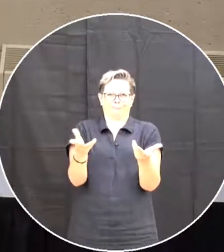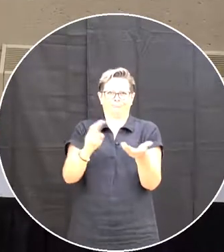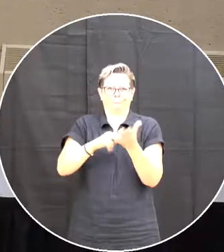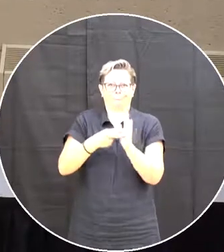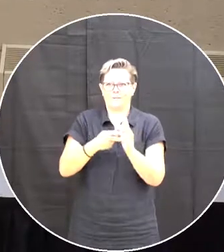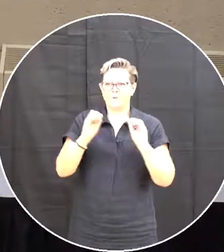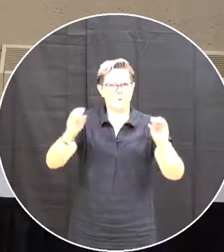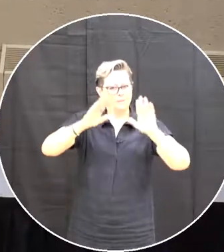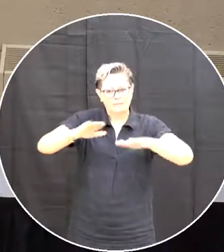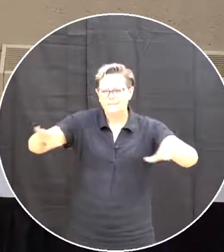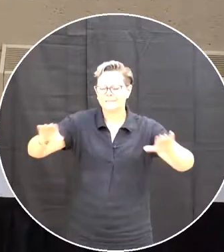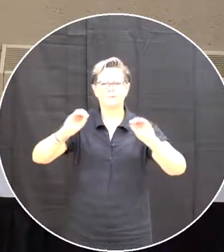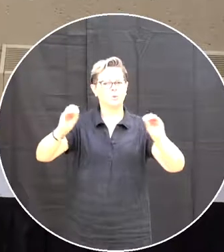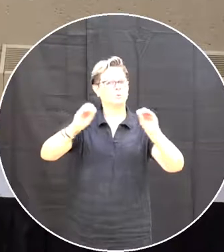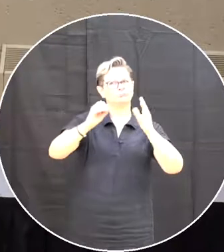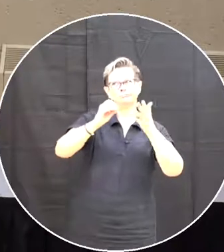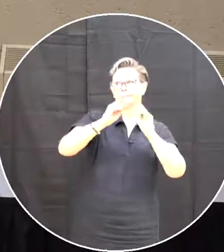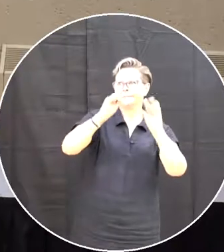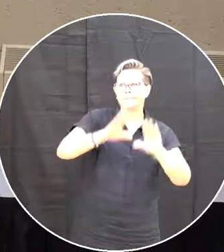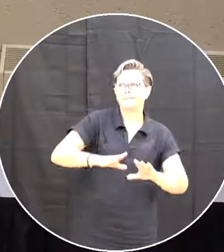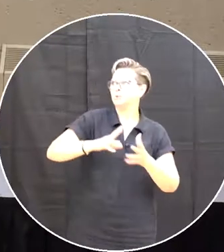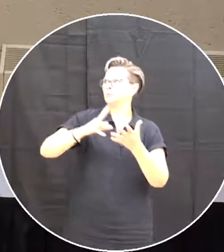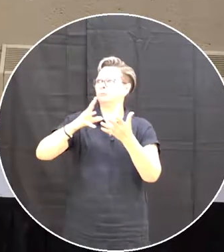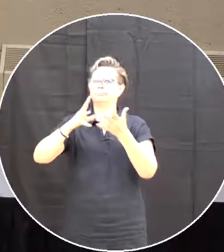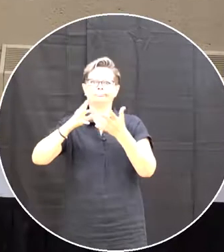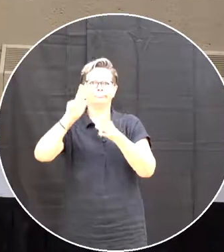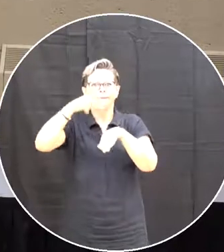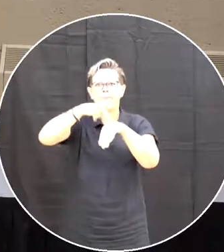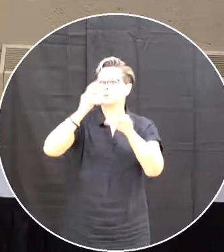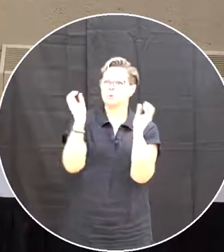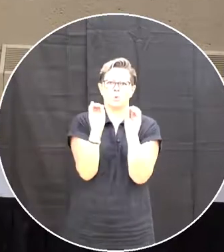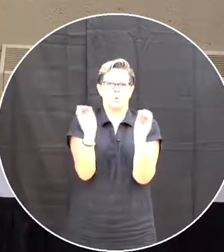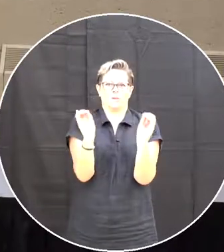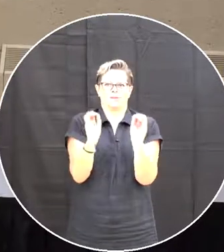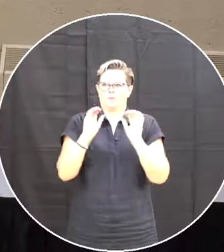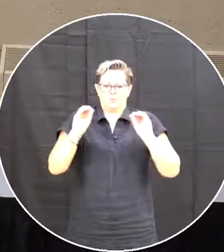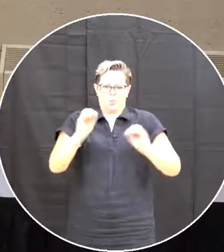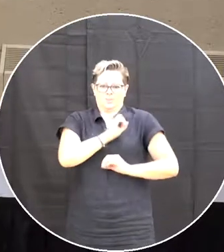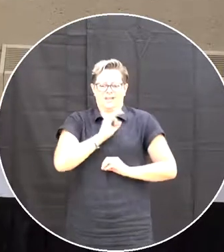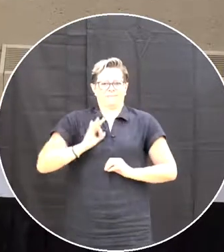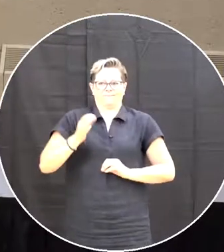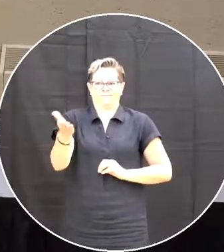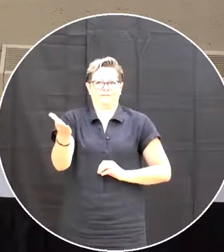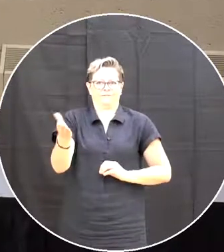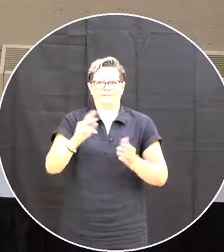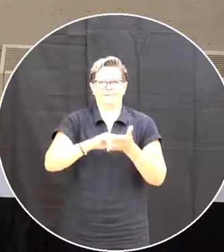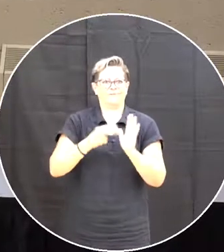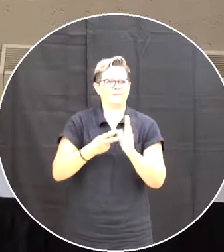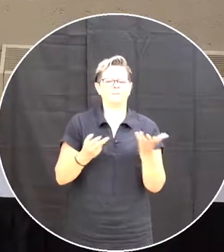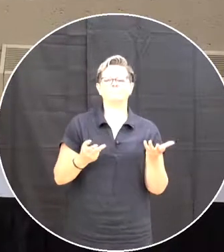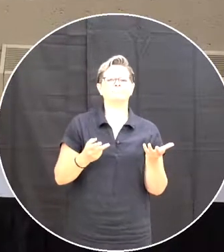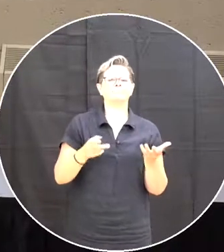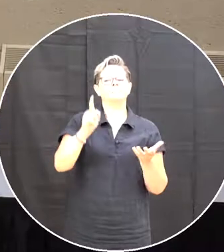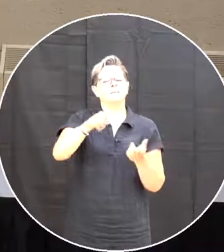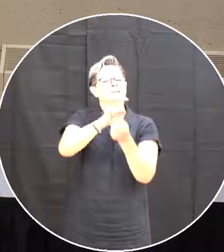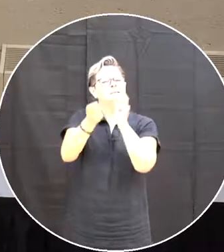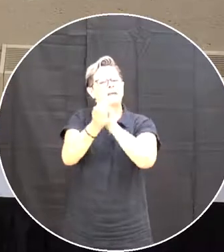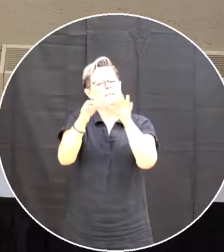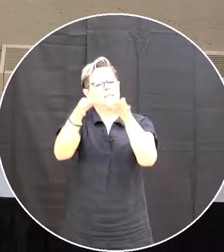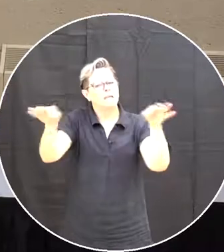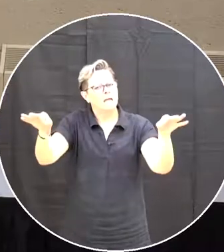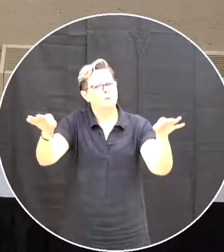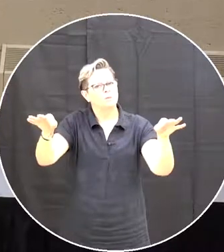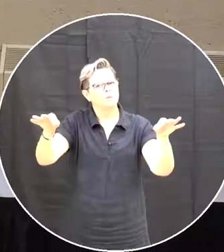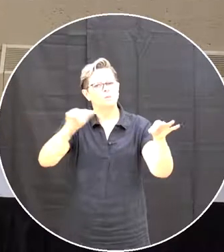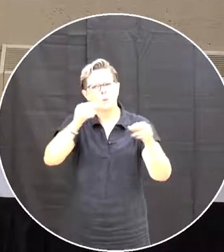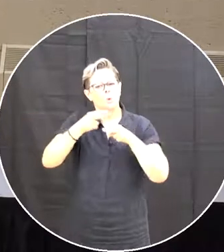no children or no teachers or no principals or no staff operating them So in virtue of that we have to just change some of the language here to make sure that we